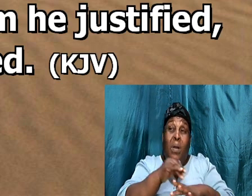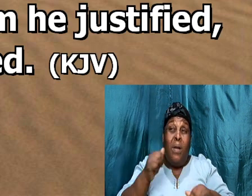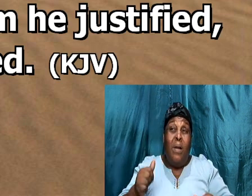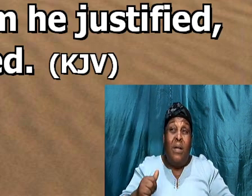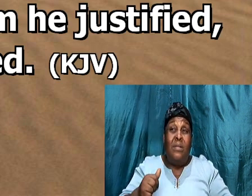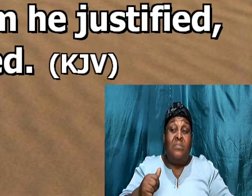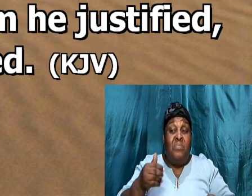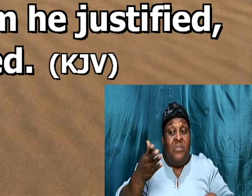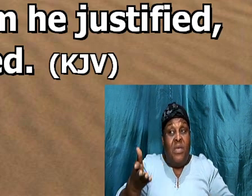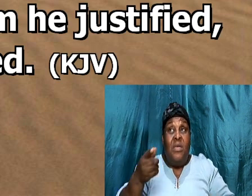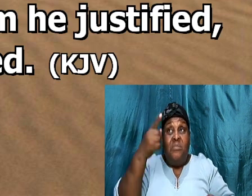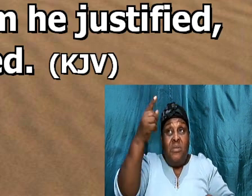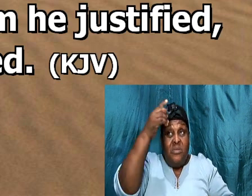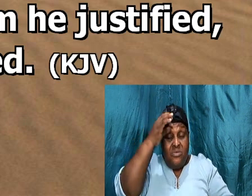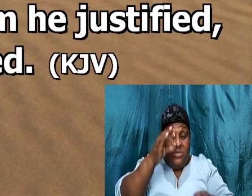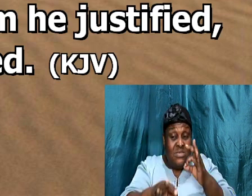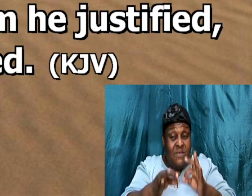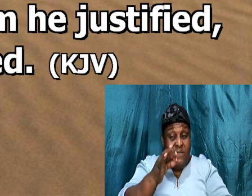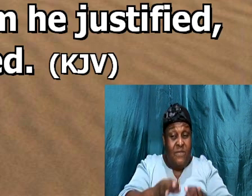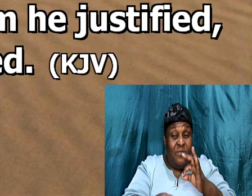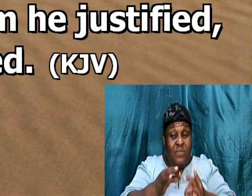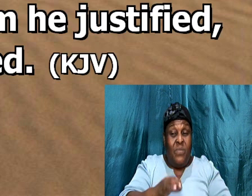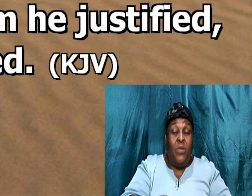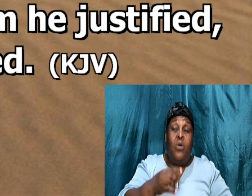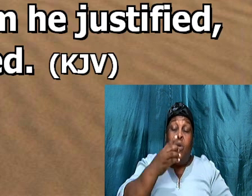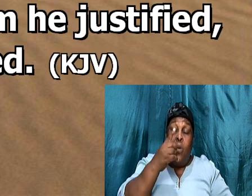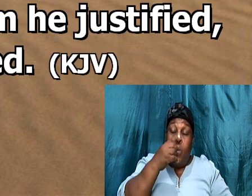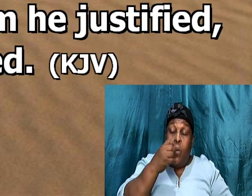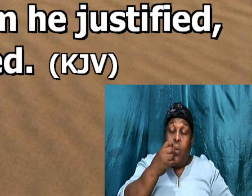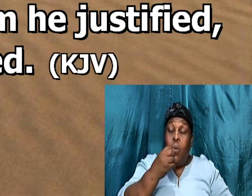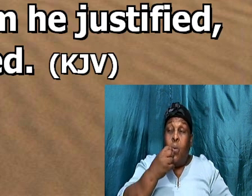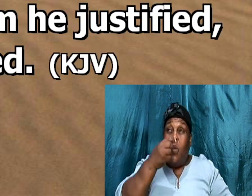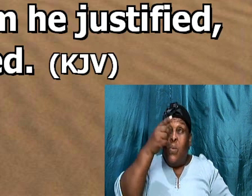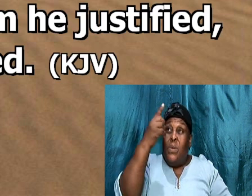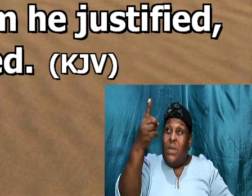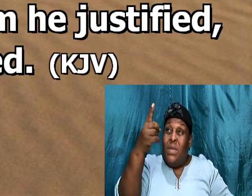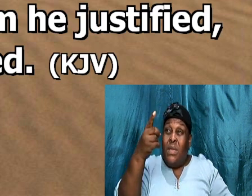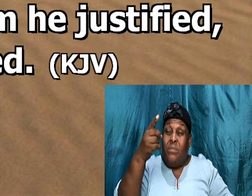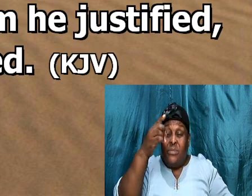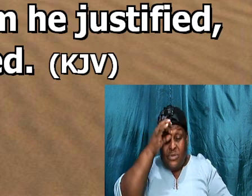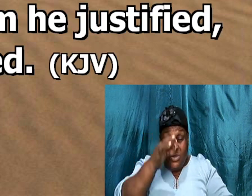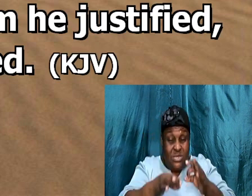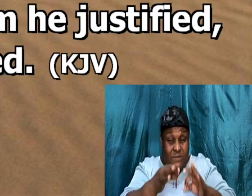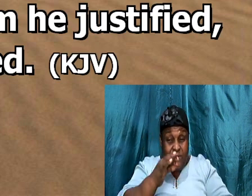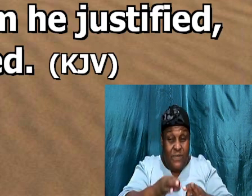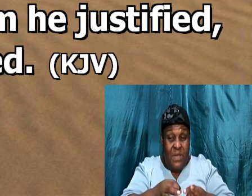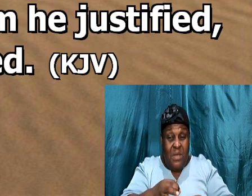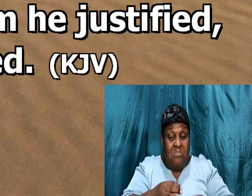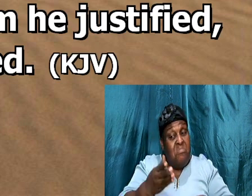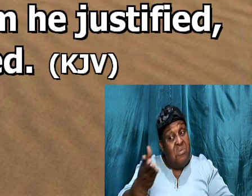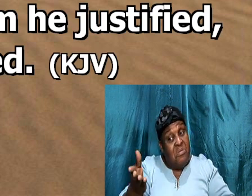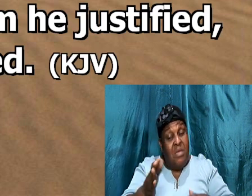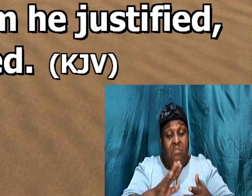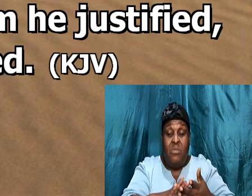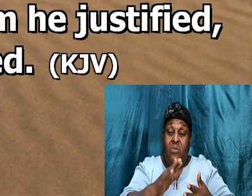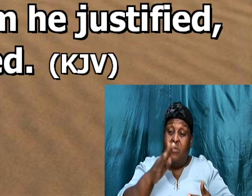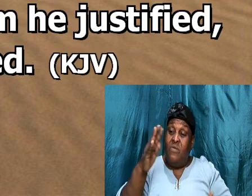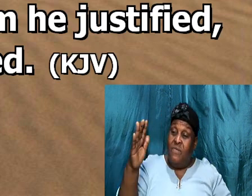justified, and whom he justified, them he also glorified.